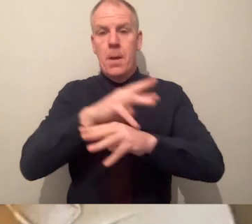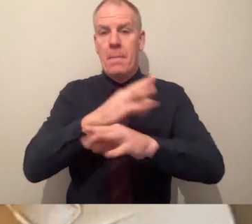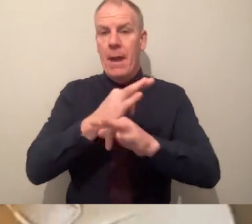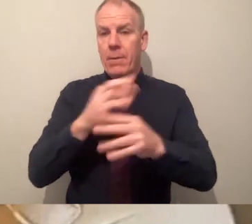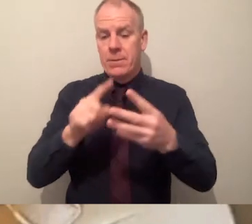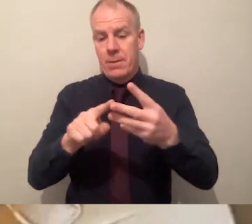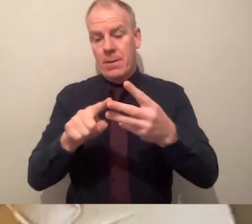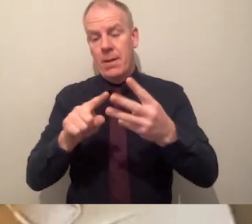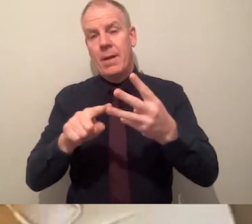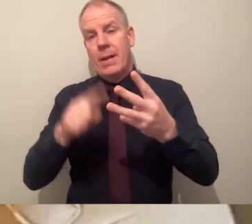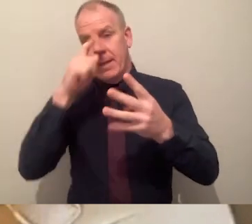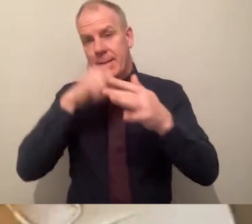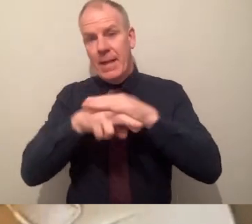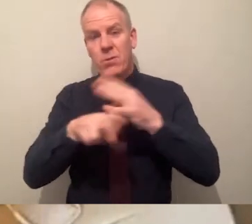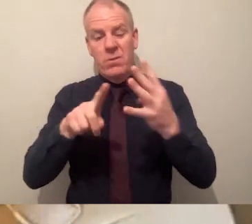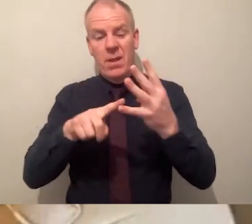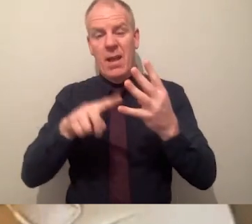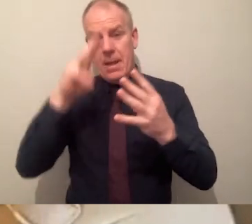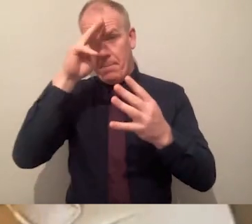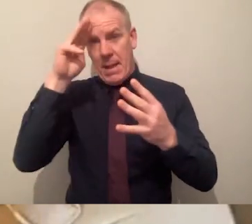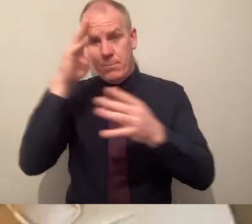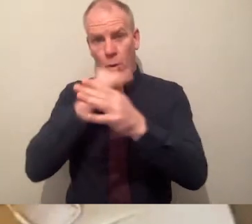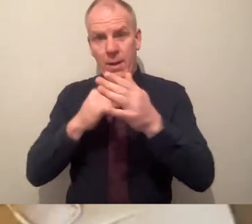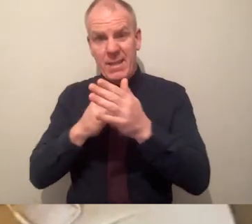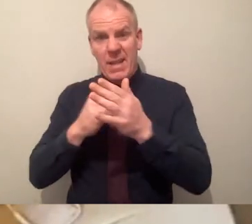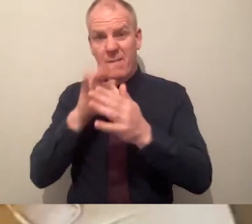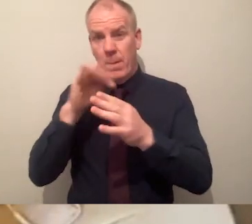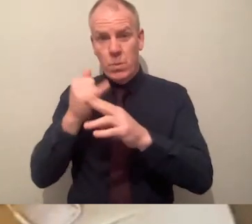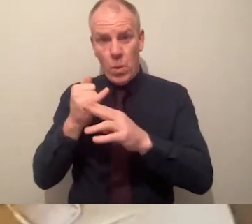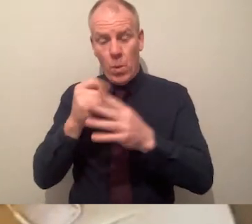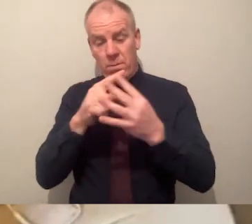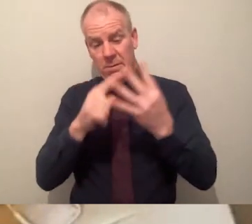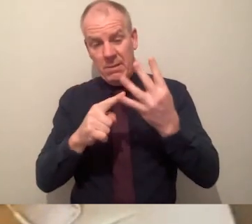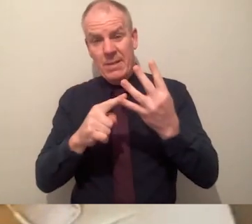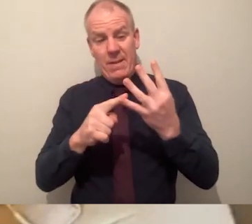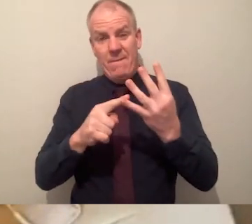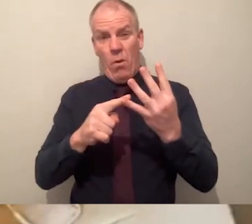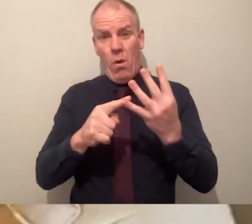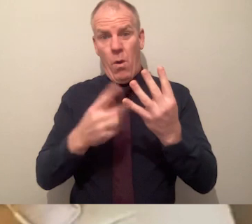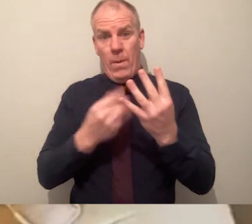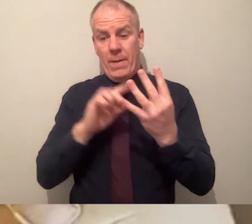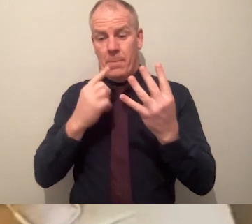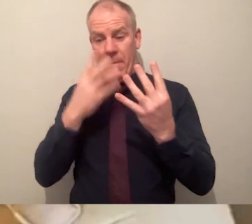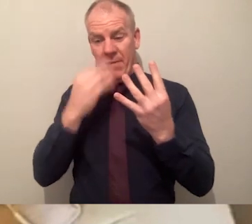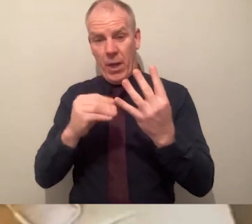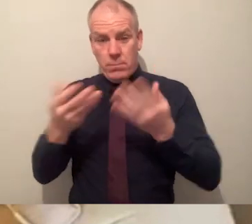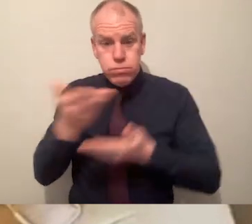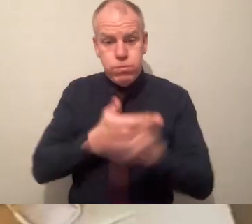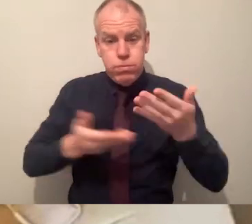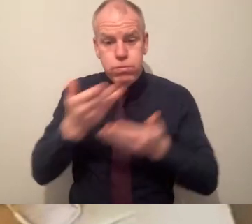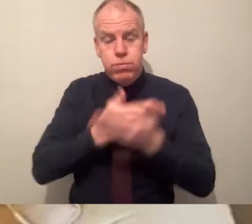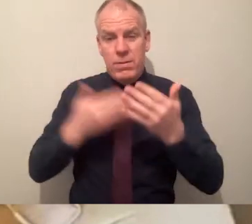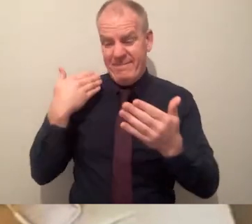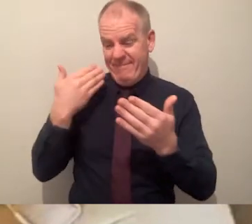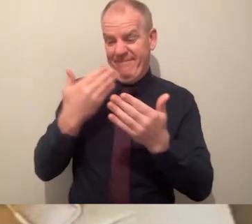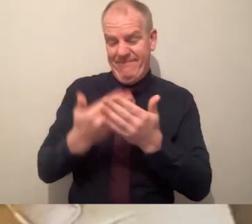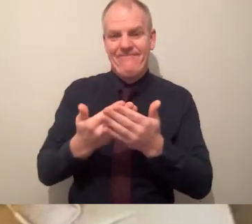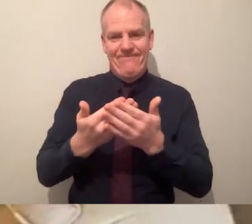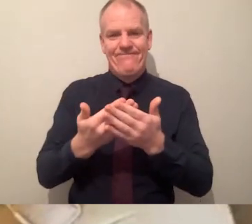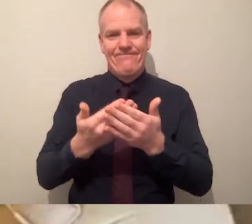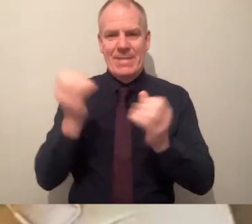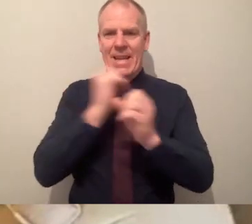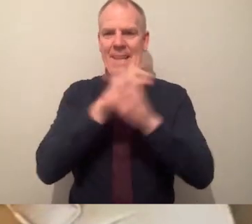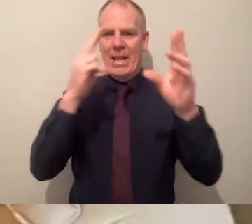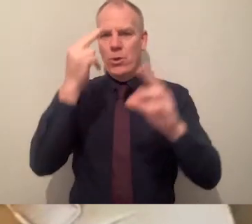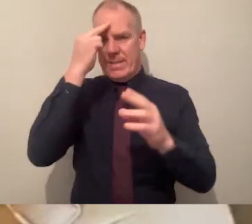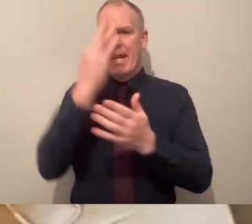yourselves, parents, teachers and management bodies. We've been engaged over the last while now and in those engagements